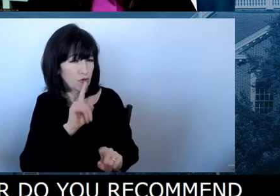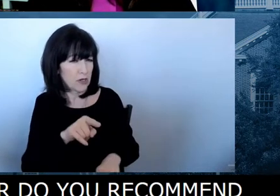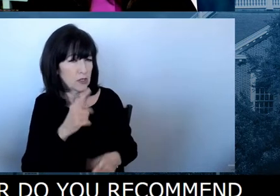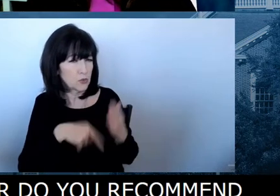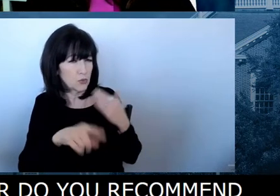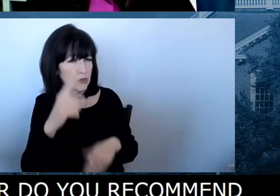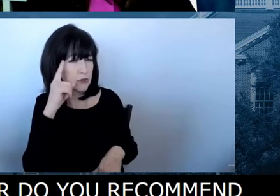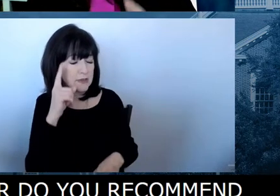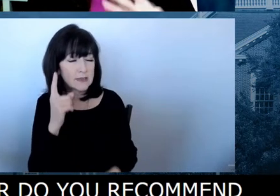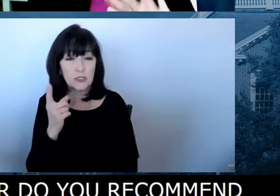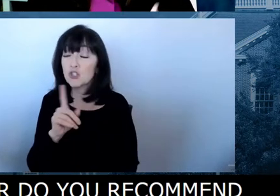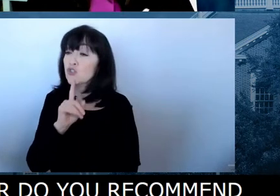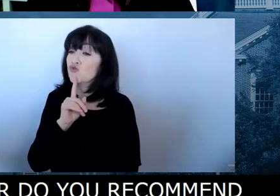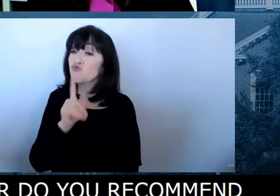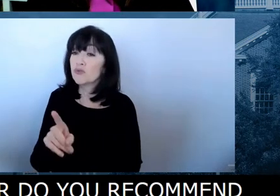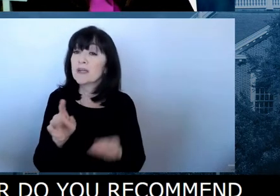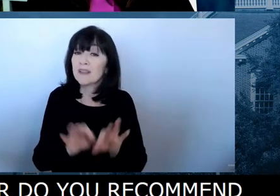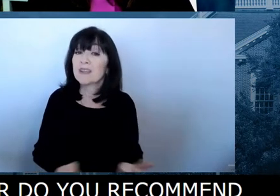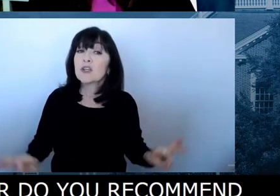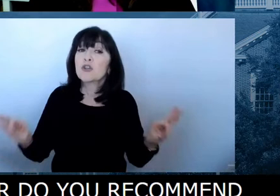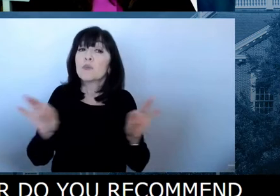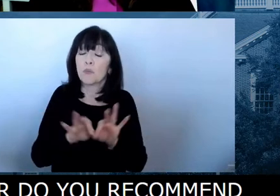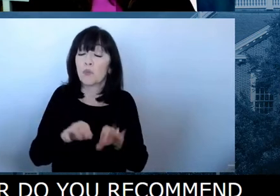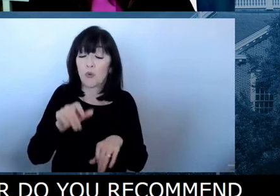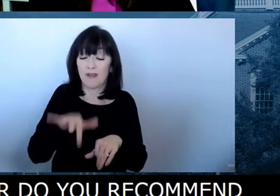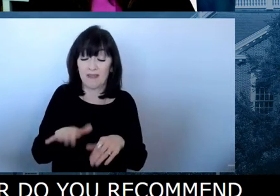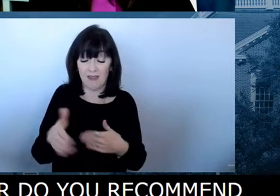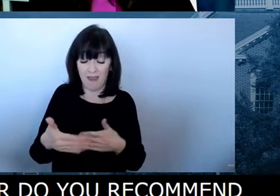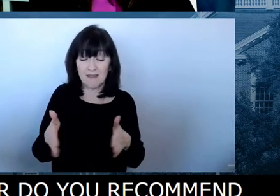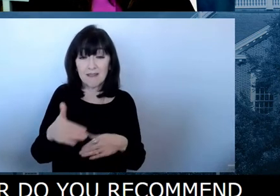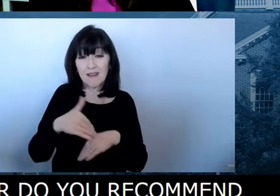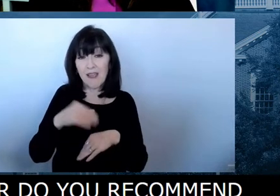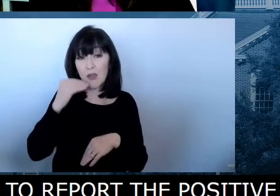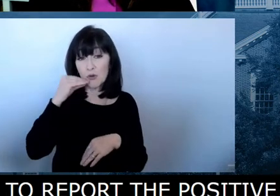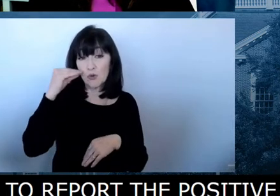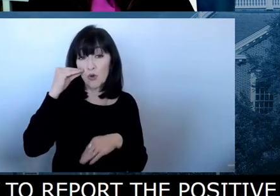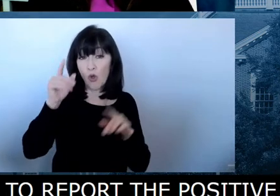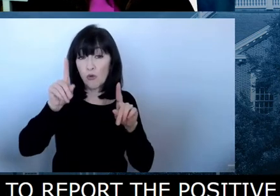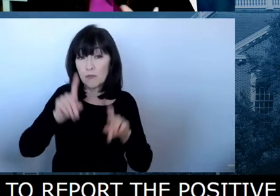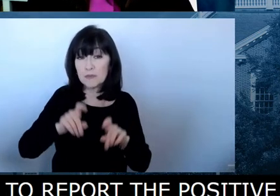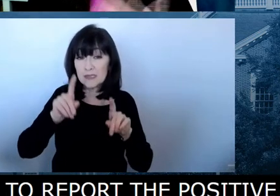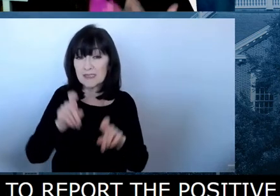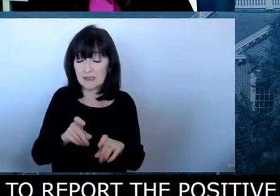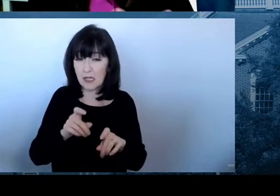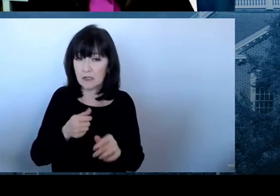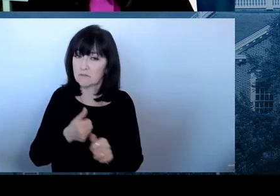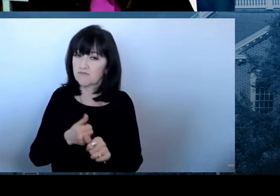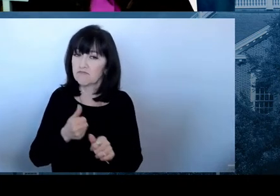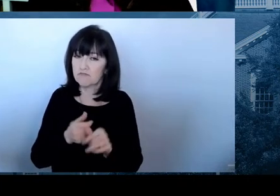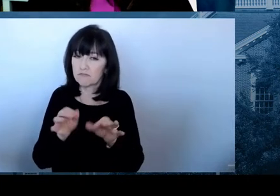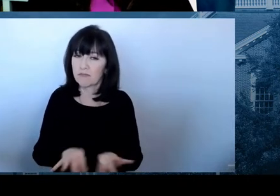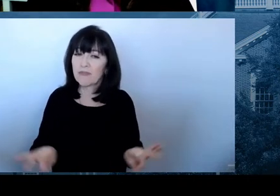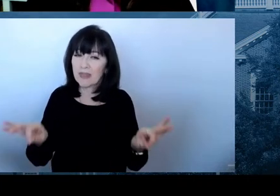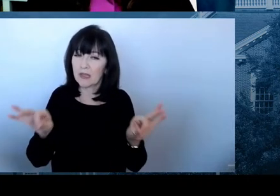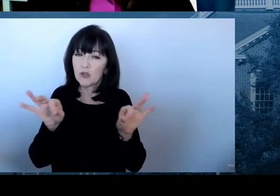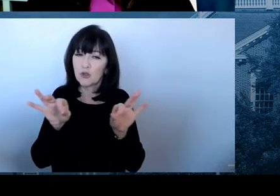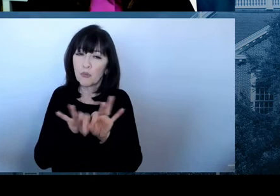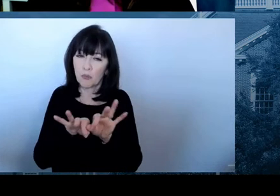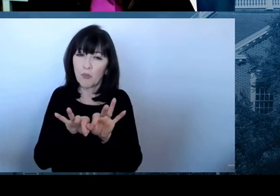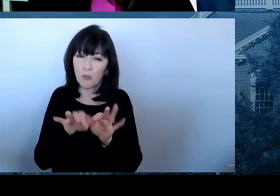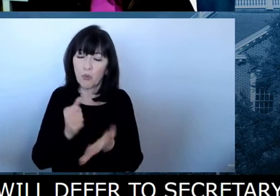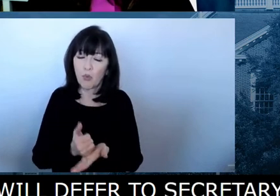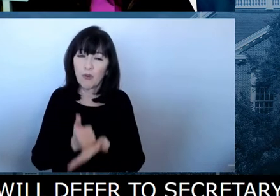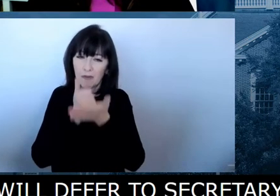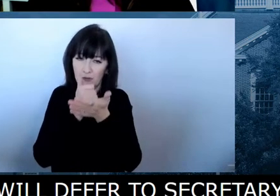it's really important. And the at-home testing are a very, uh, again, important tool in our toolbox, uh,